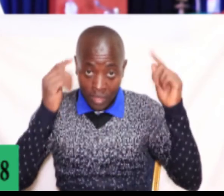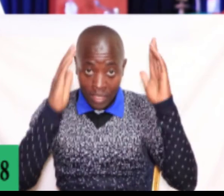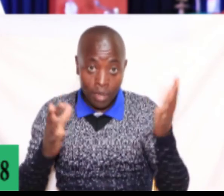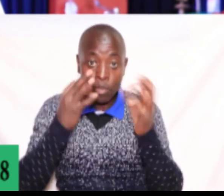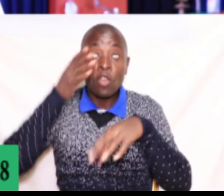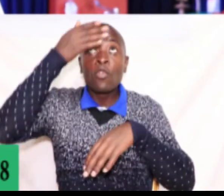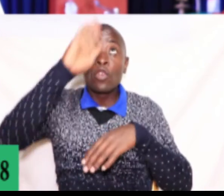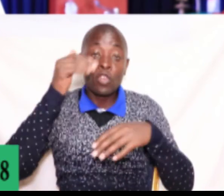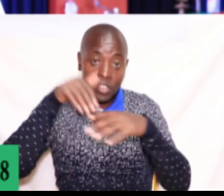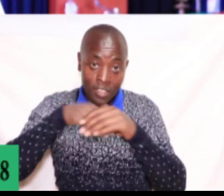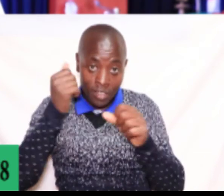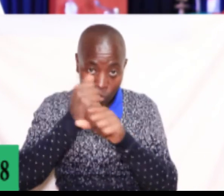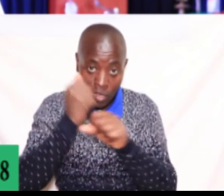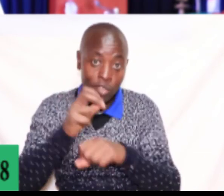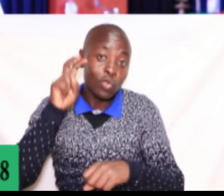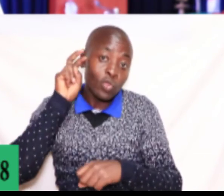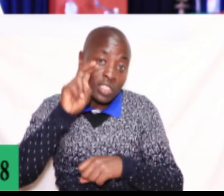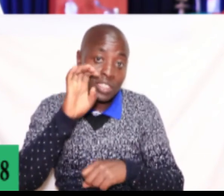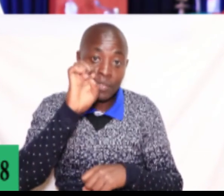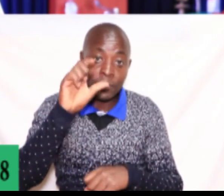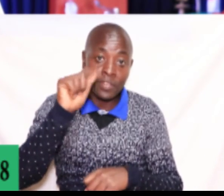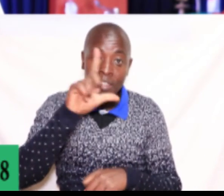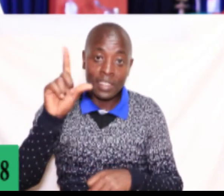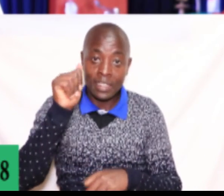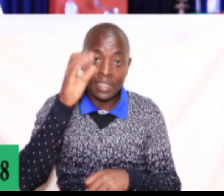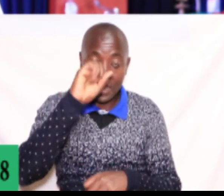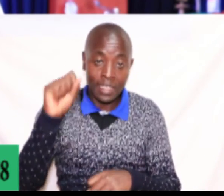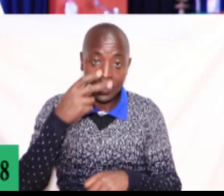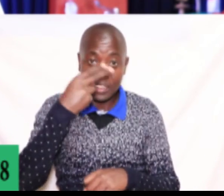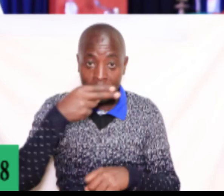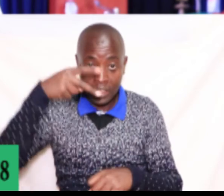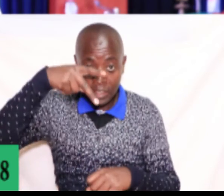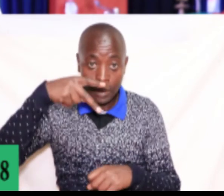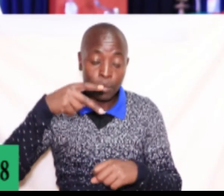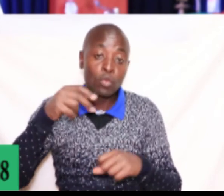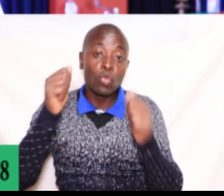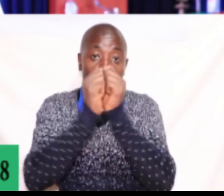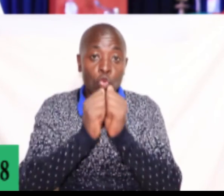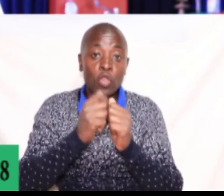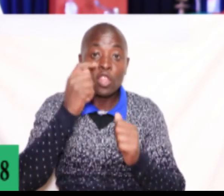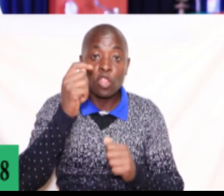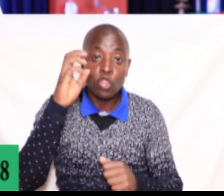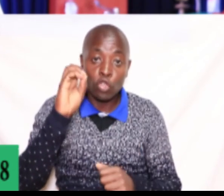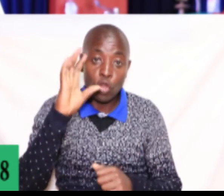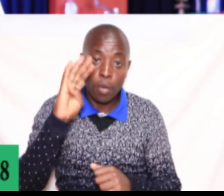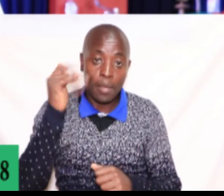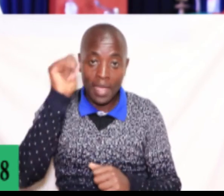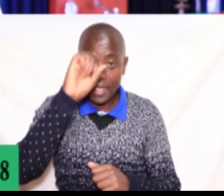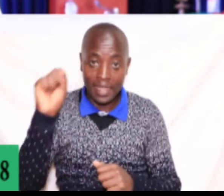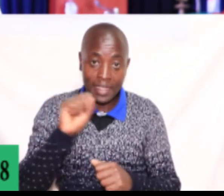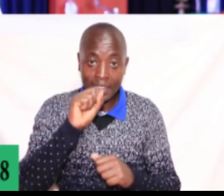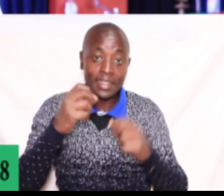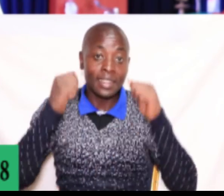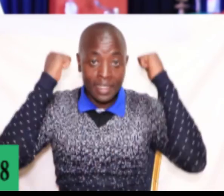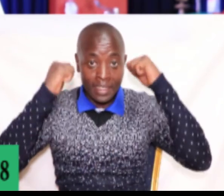as we see Eliashib, Eliasim, with Tobias, the greatest enemy